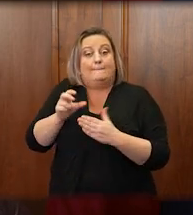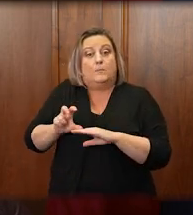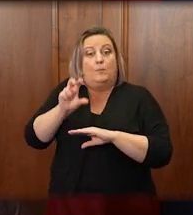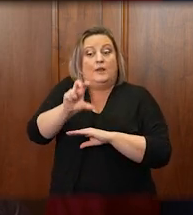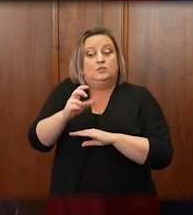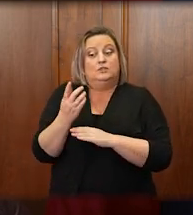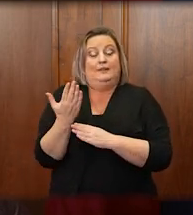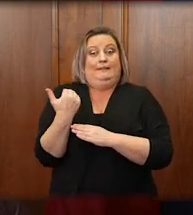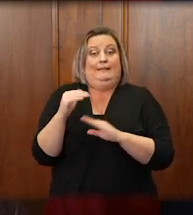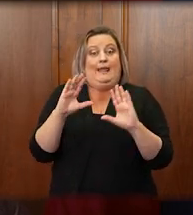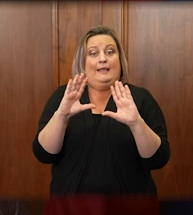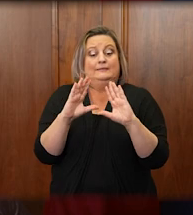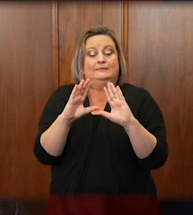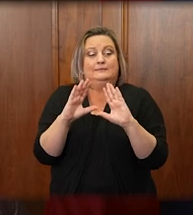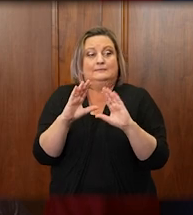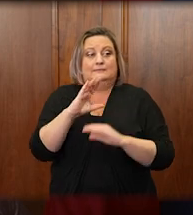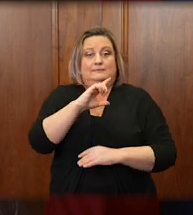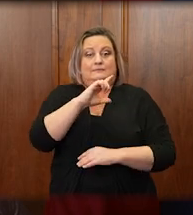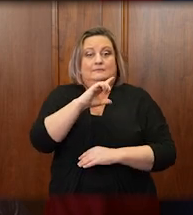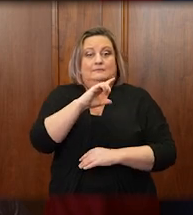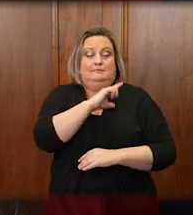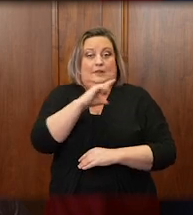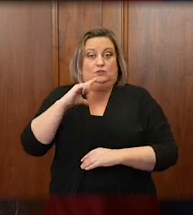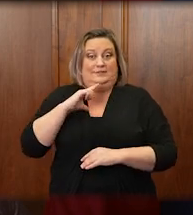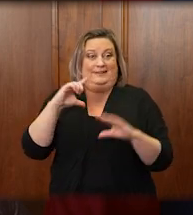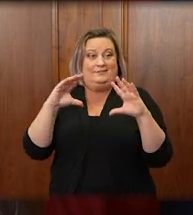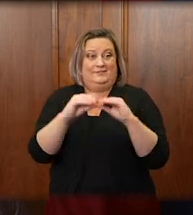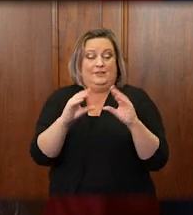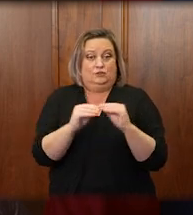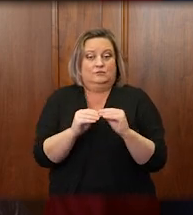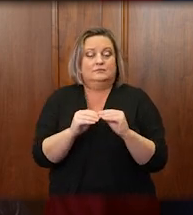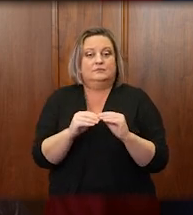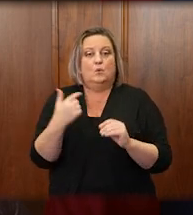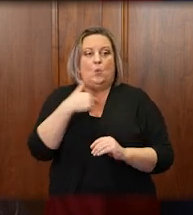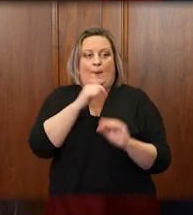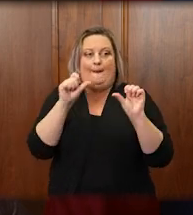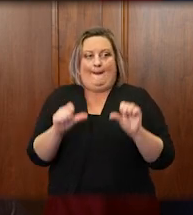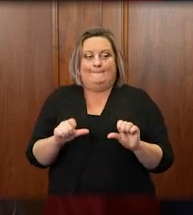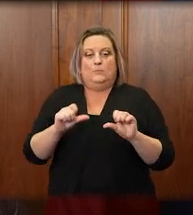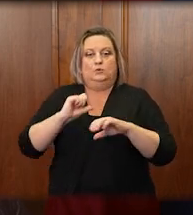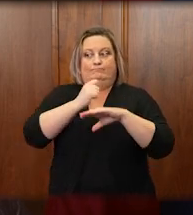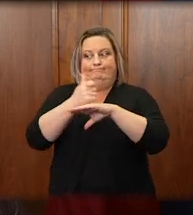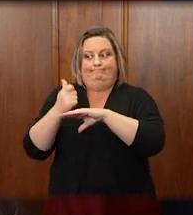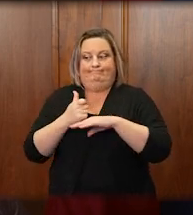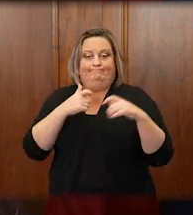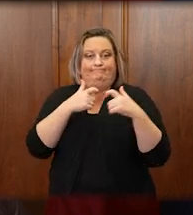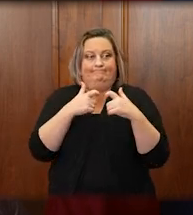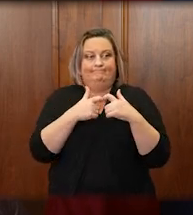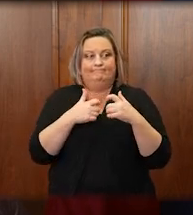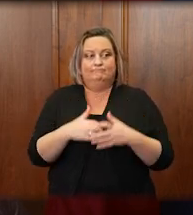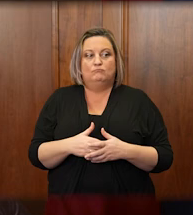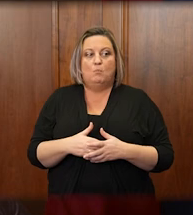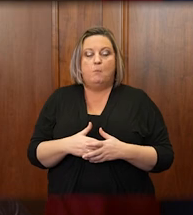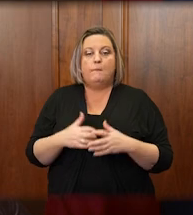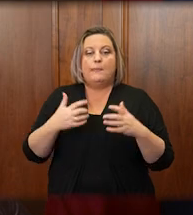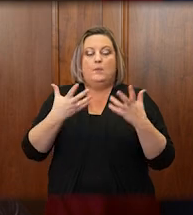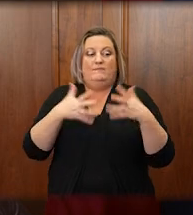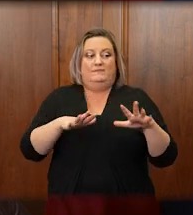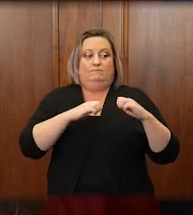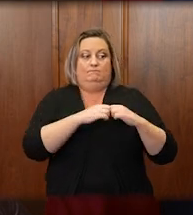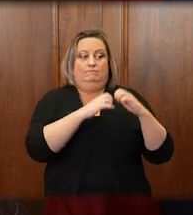required to implement a state-of-the-art electronic filing system in the district courts after we begin standing up Full Court Enterprise.